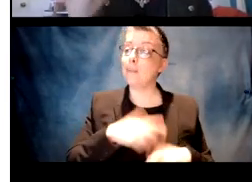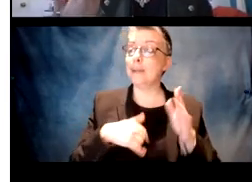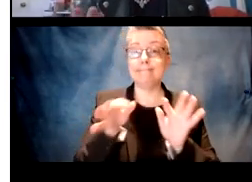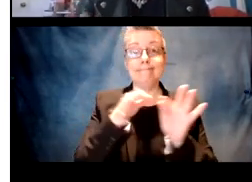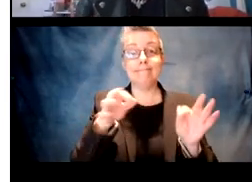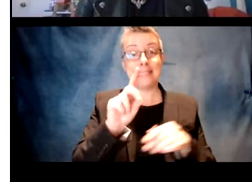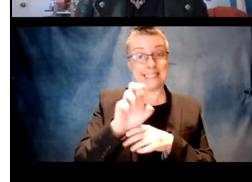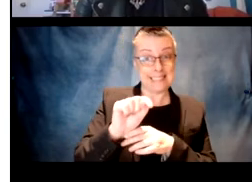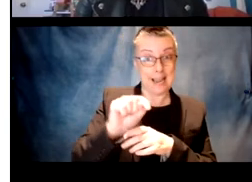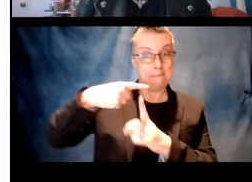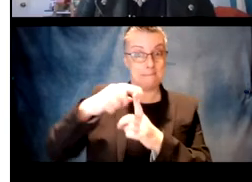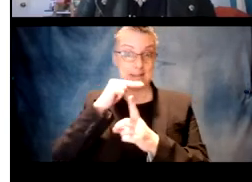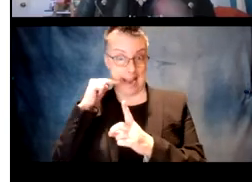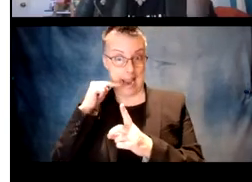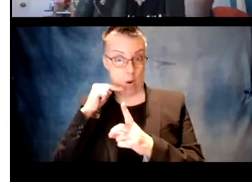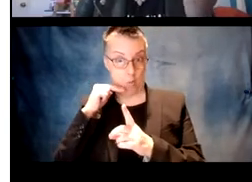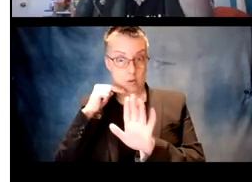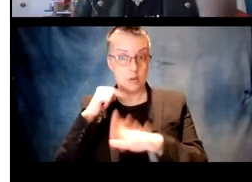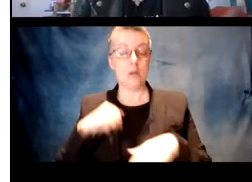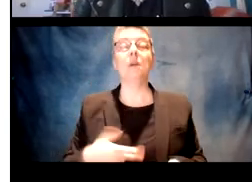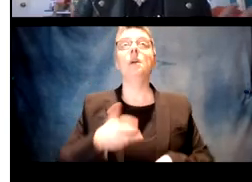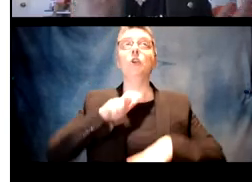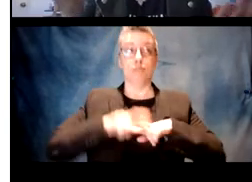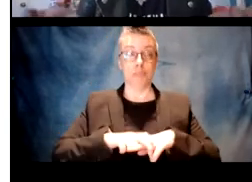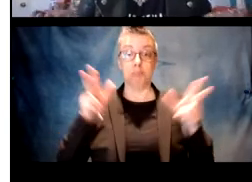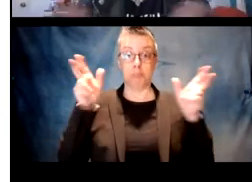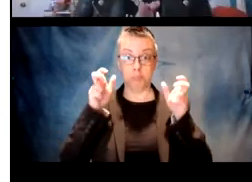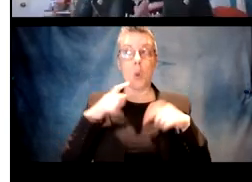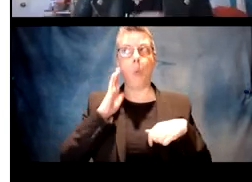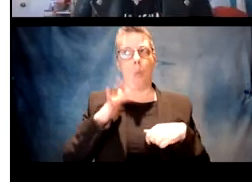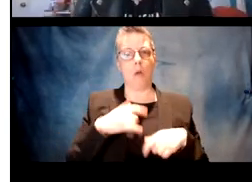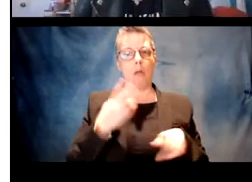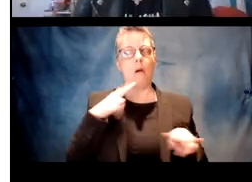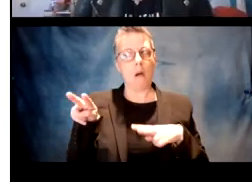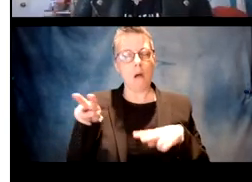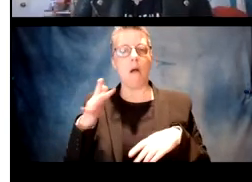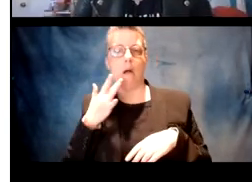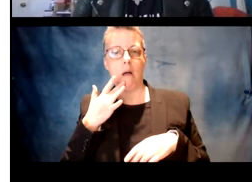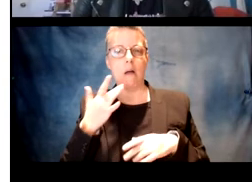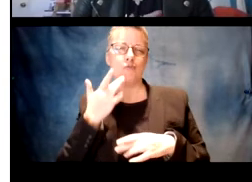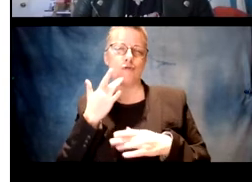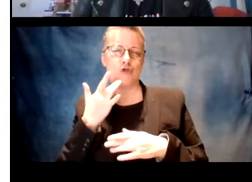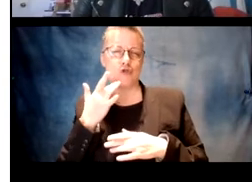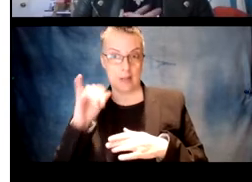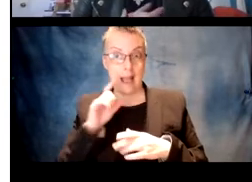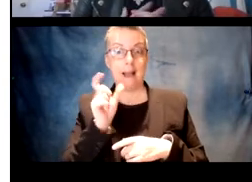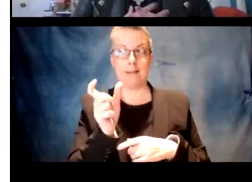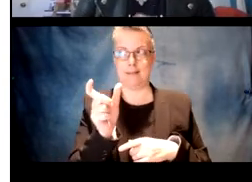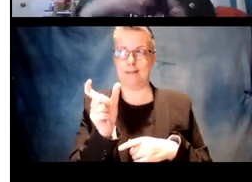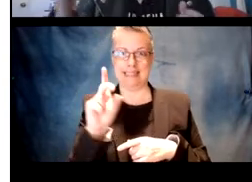give them an artificial language that's something like determiner plus noun. They're able to then during tests